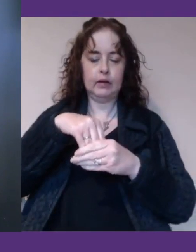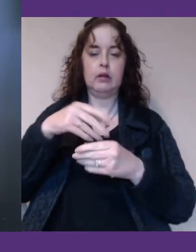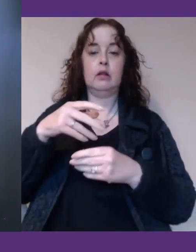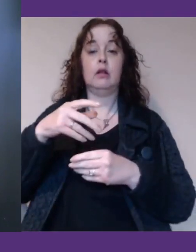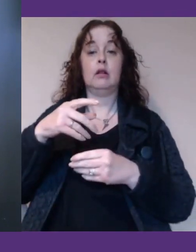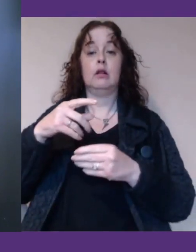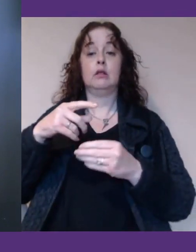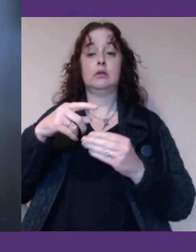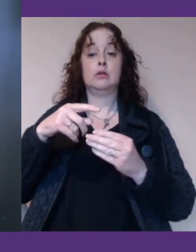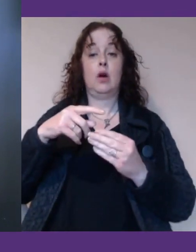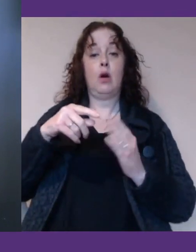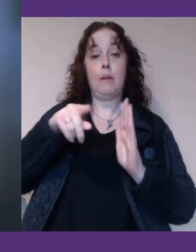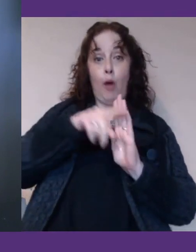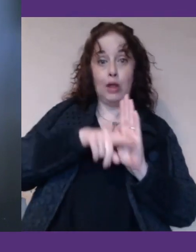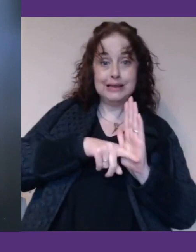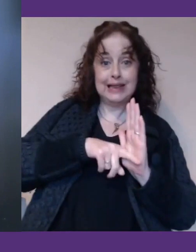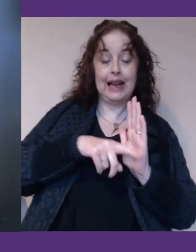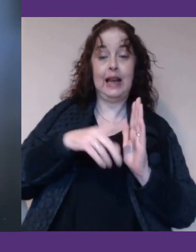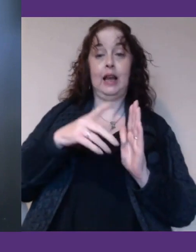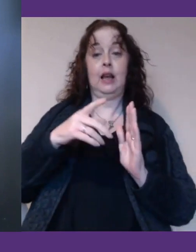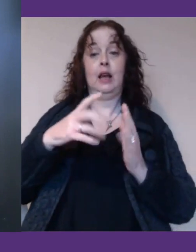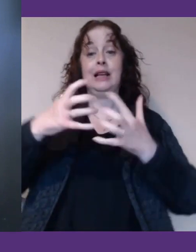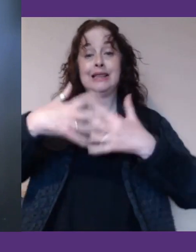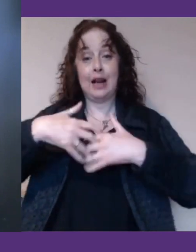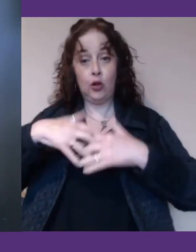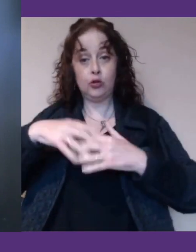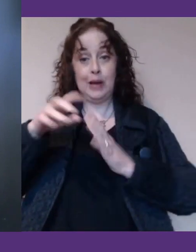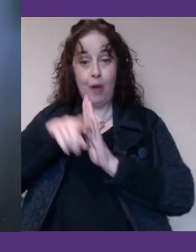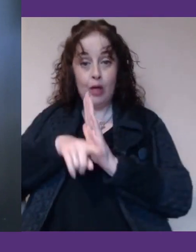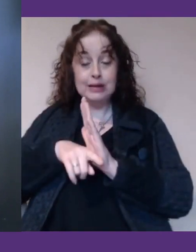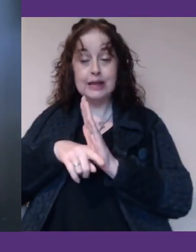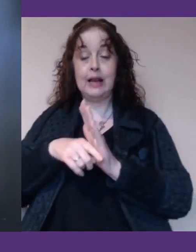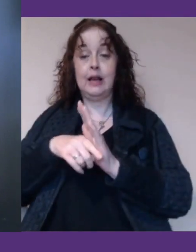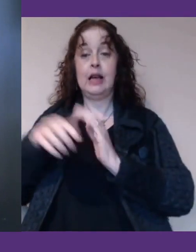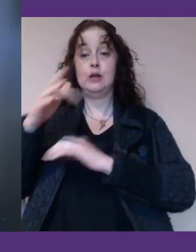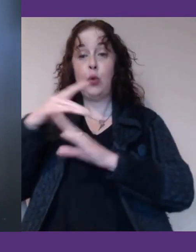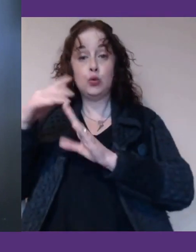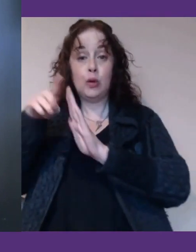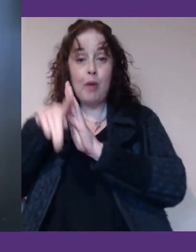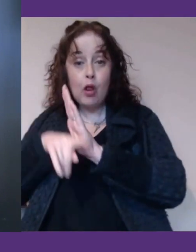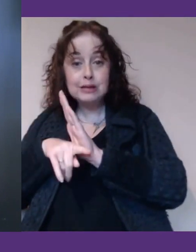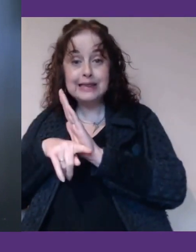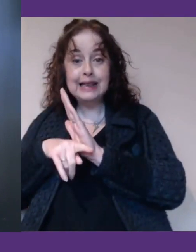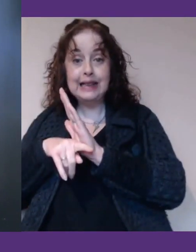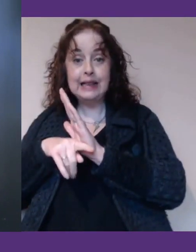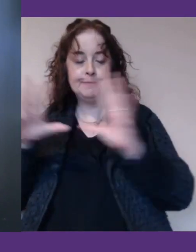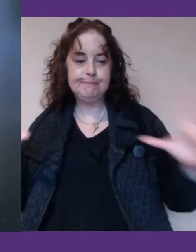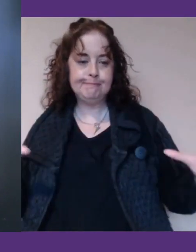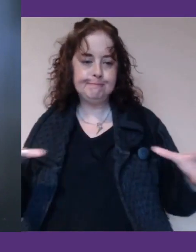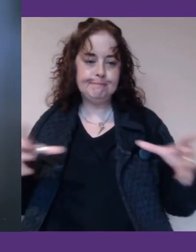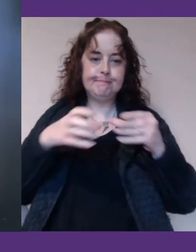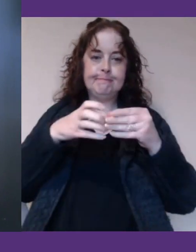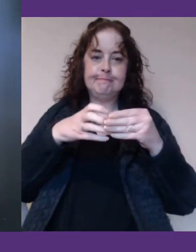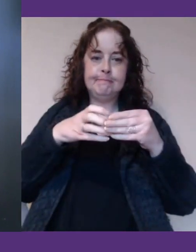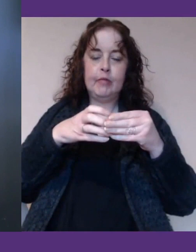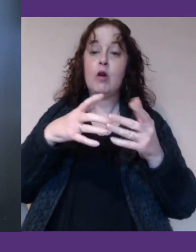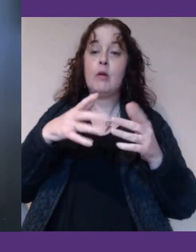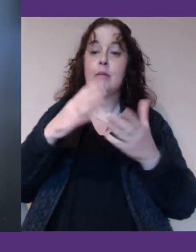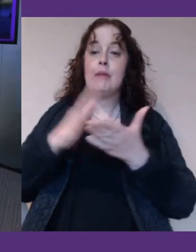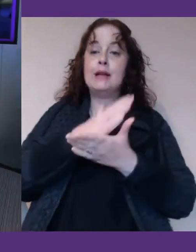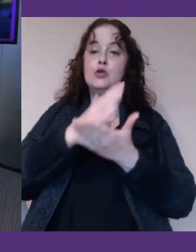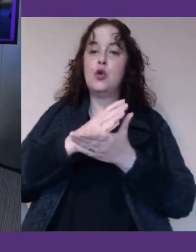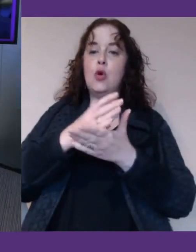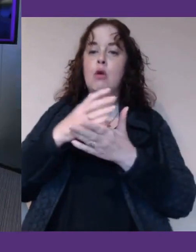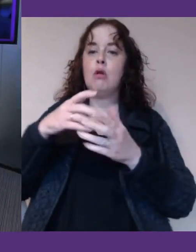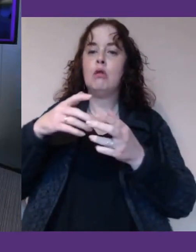policy, technology policy, social policy, but also it's about making sure the tools are in place and moving